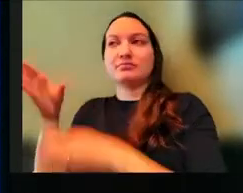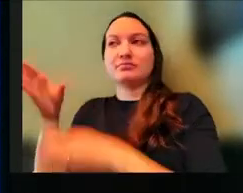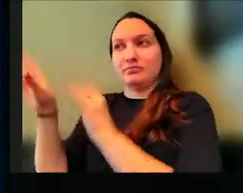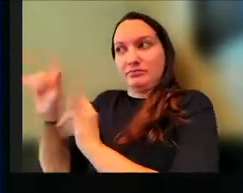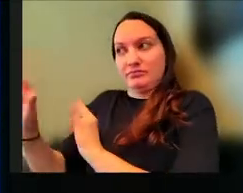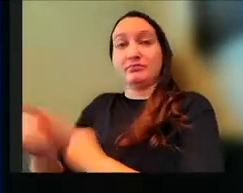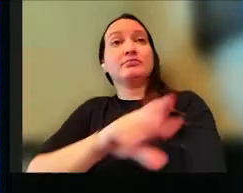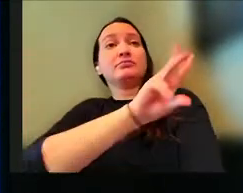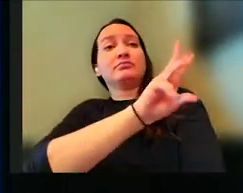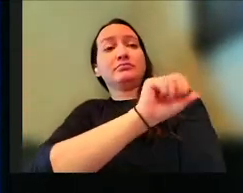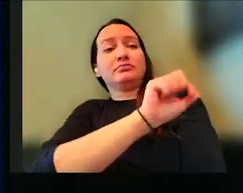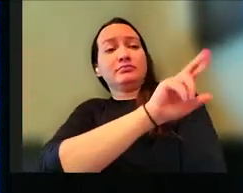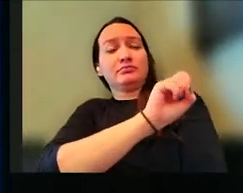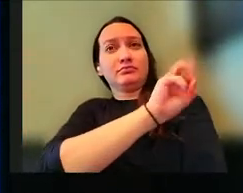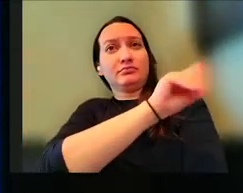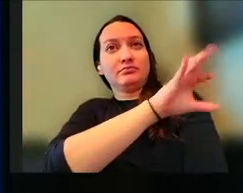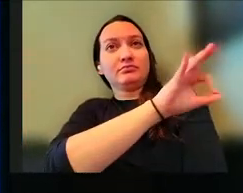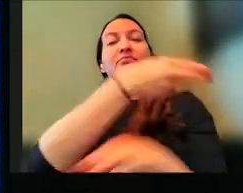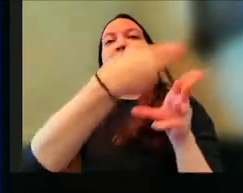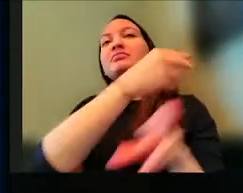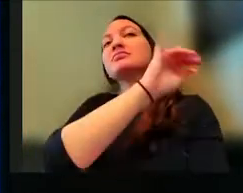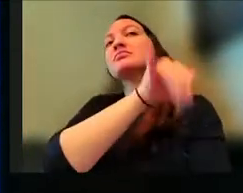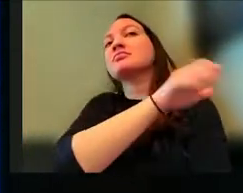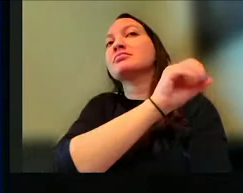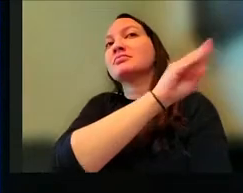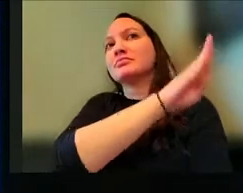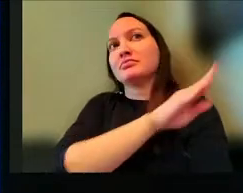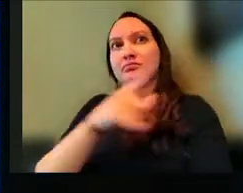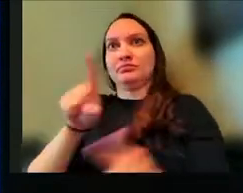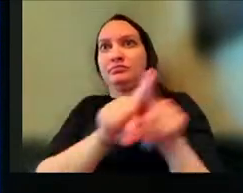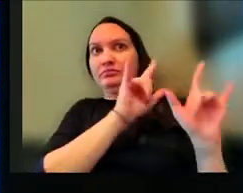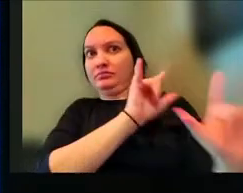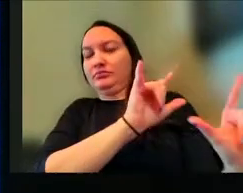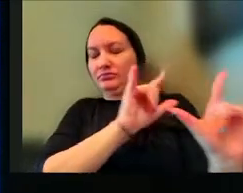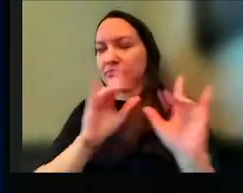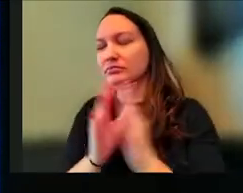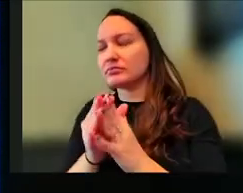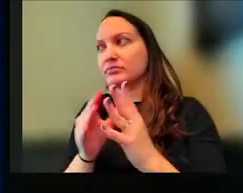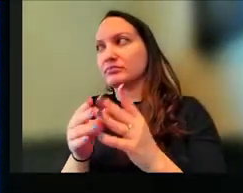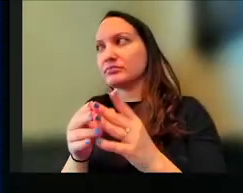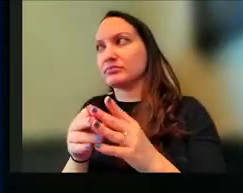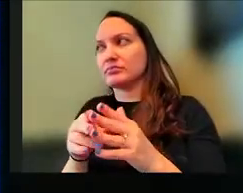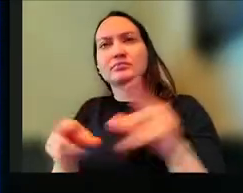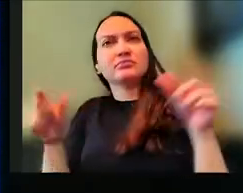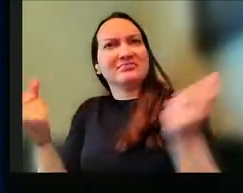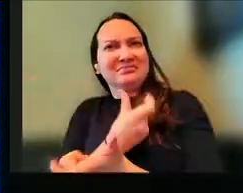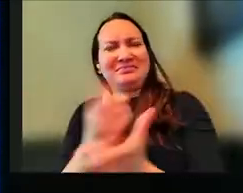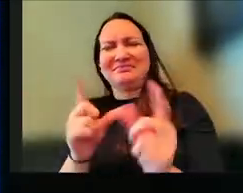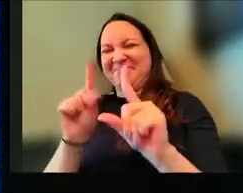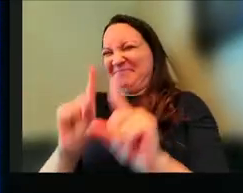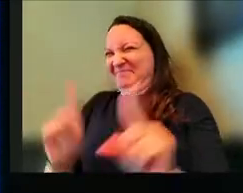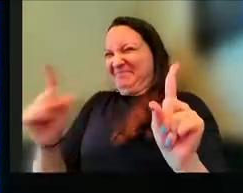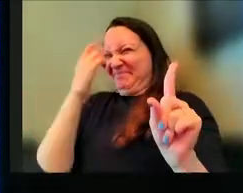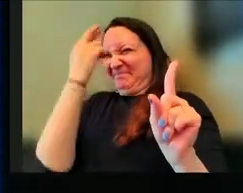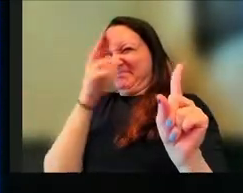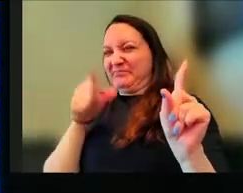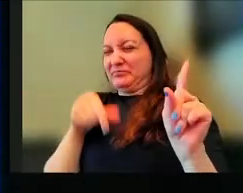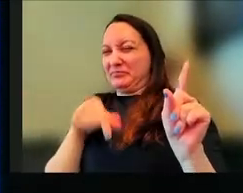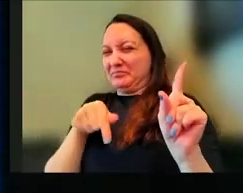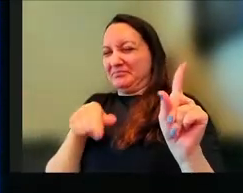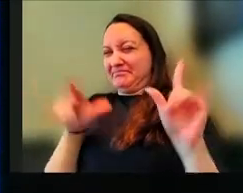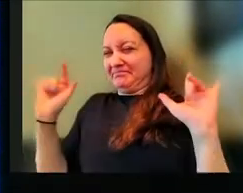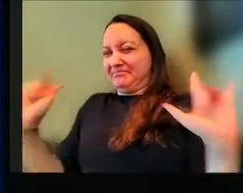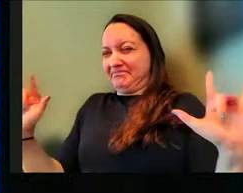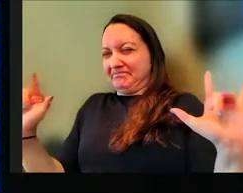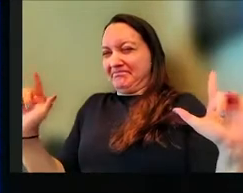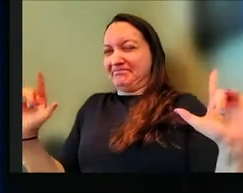guy named Jacob, who she also loves, okay? And the whole thing is kind of different because like she does love both of them